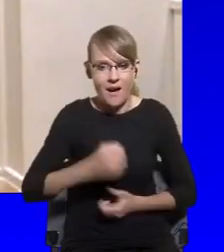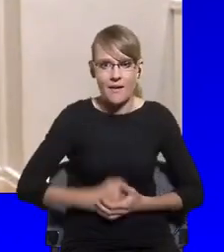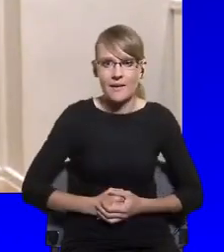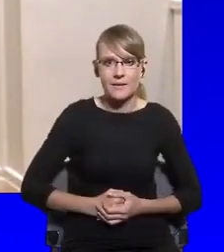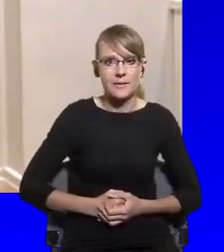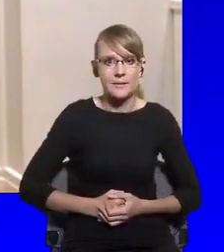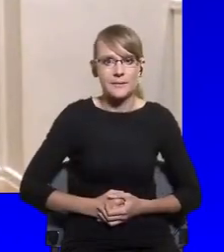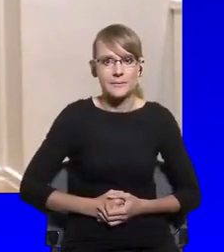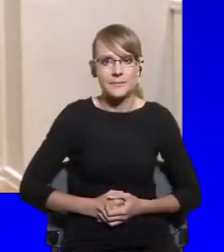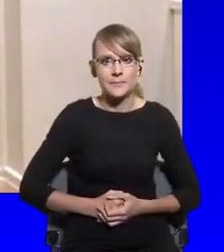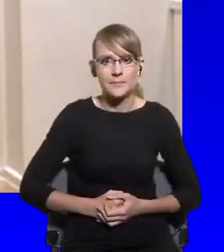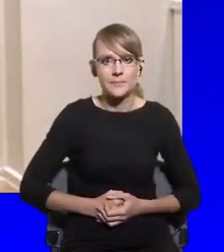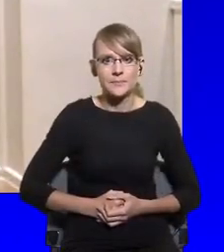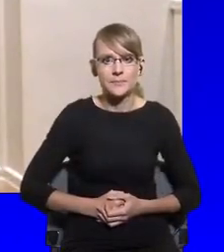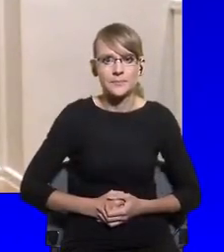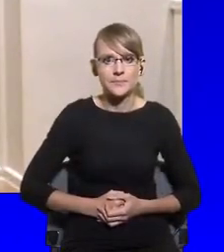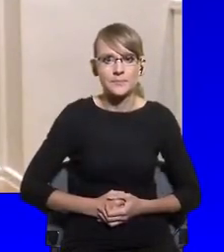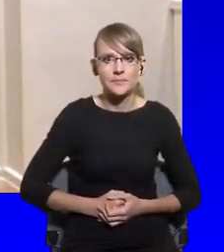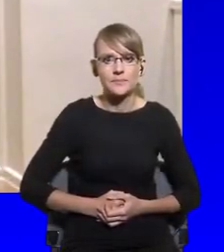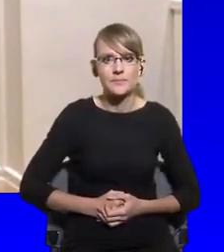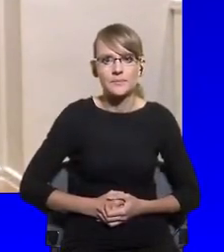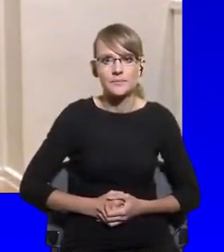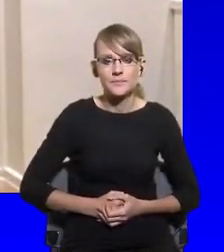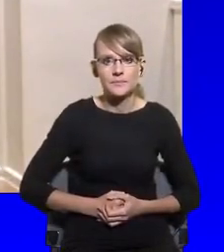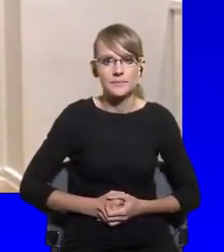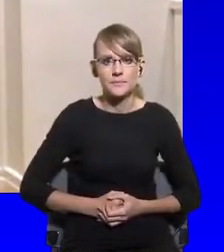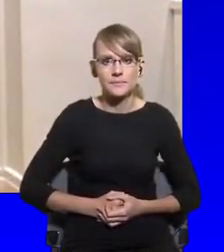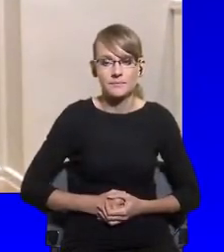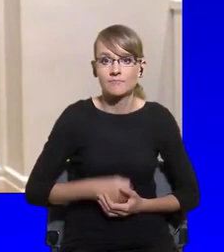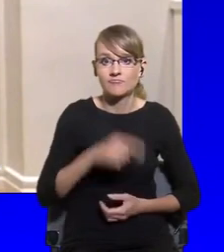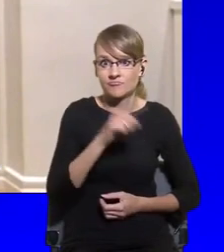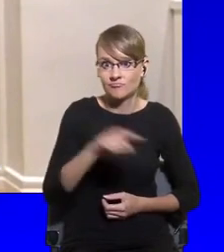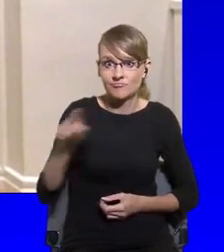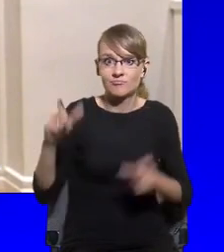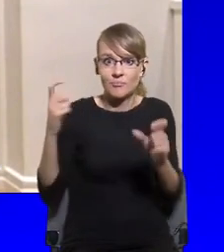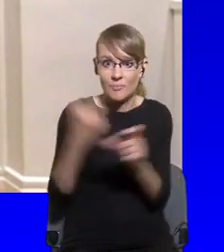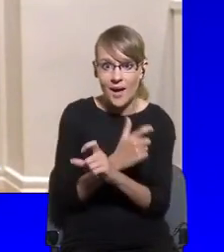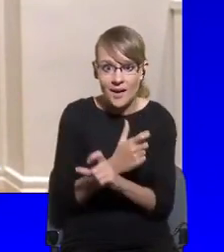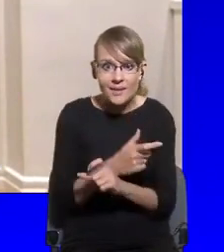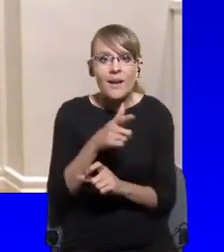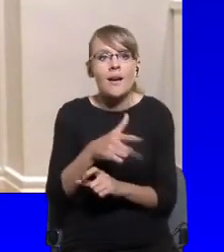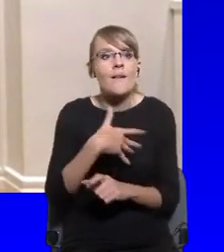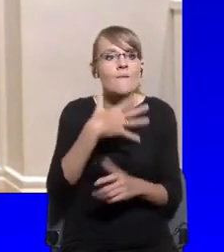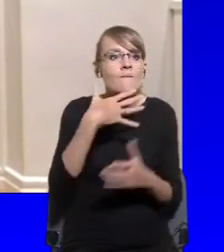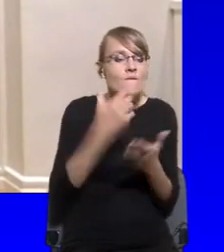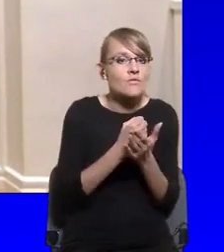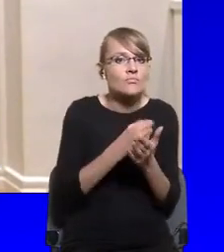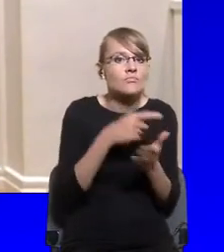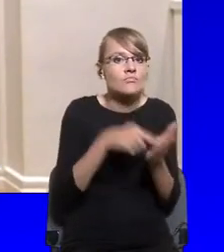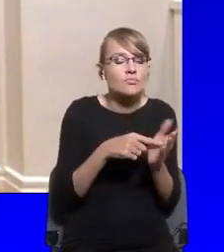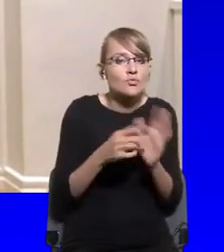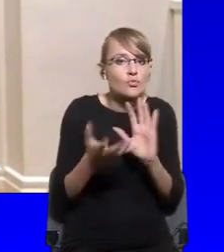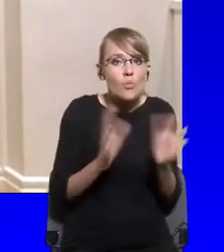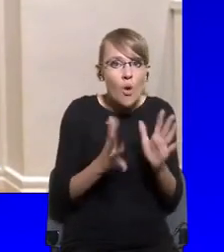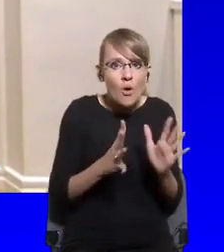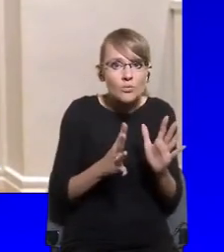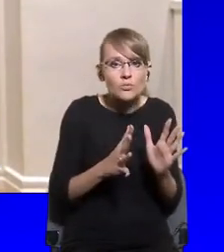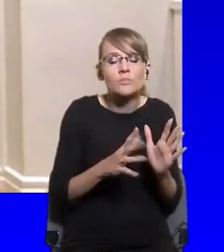emergency measures has really contributed to what we call pandemic backsliding.